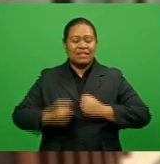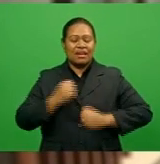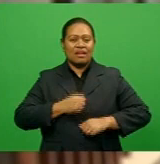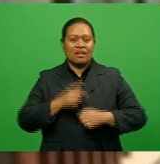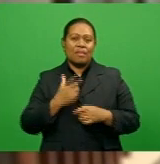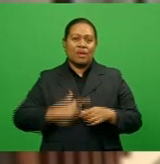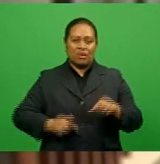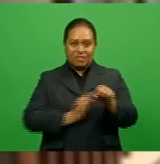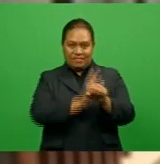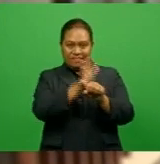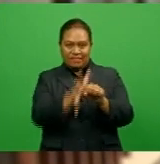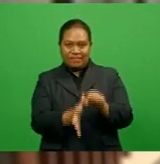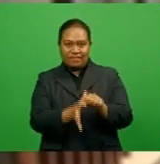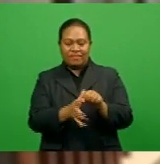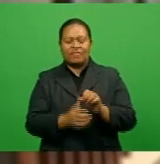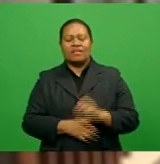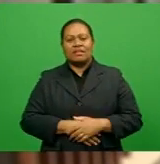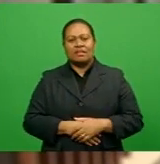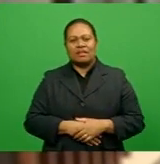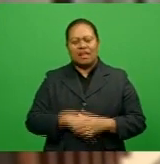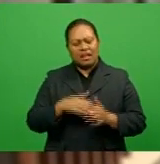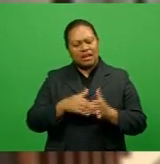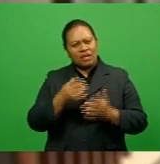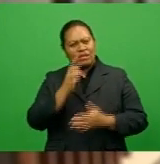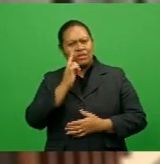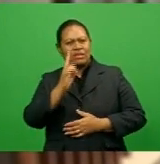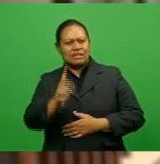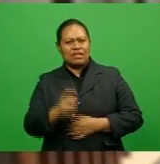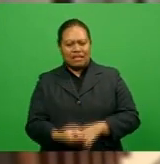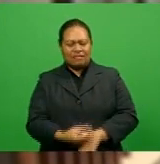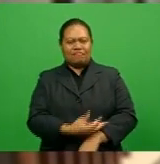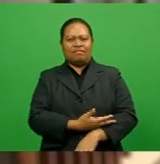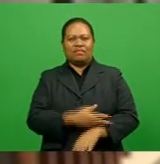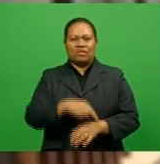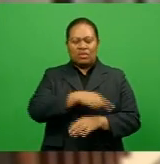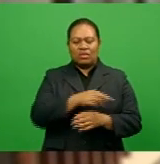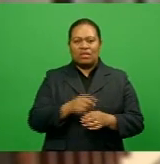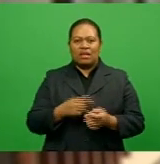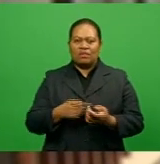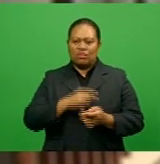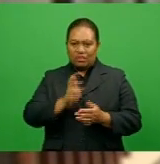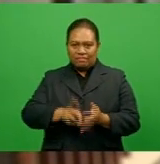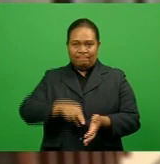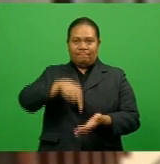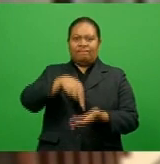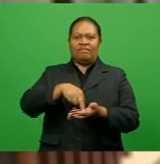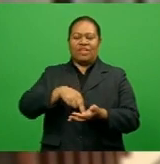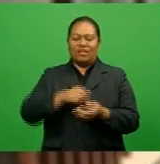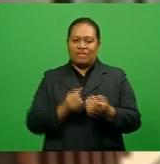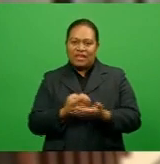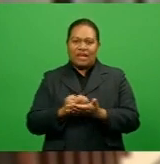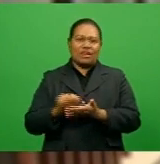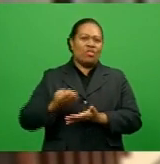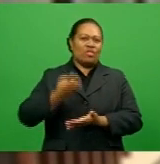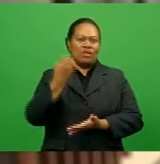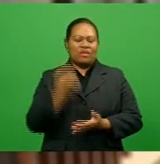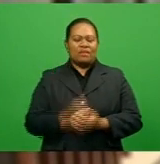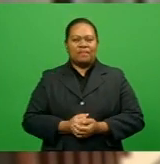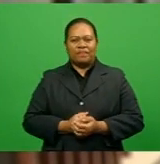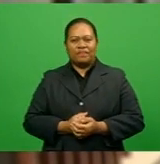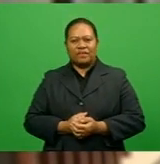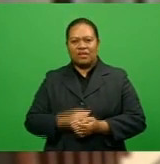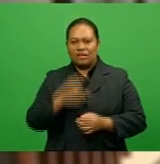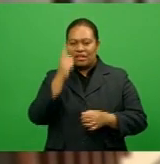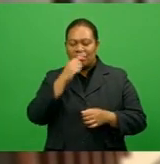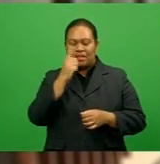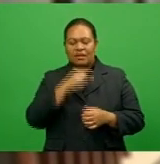COVID-19 infections, traders will be looking for any impact on the region's economic recovery from September figures for eurozone consumer